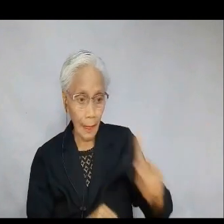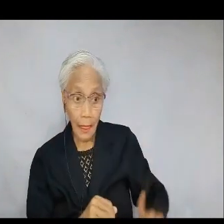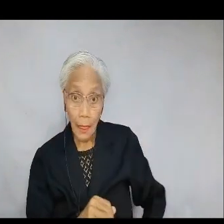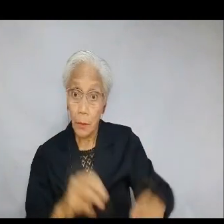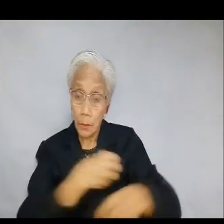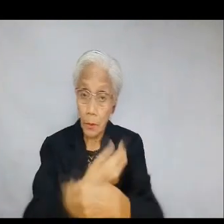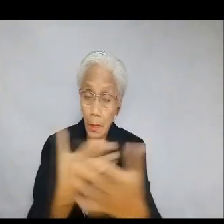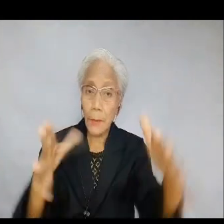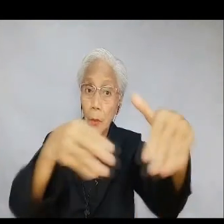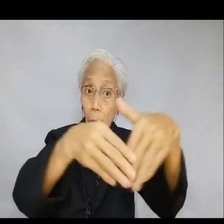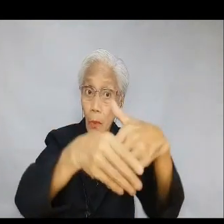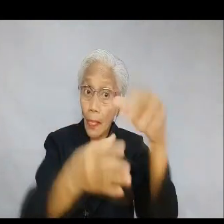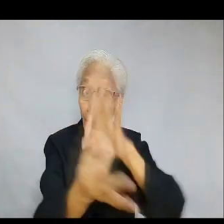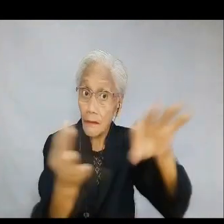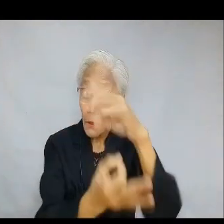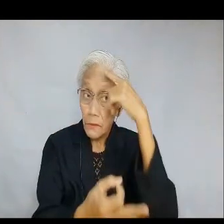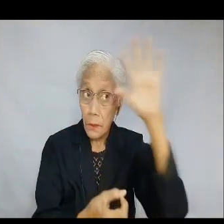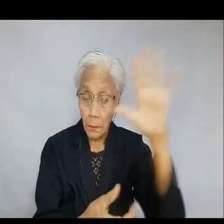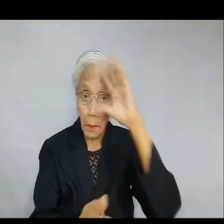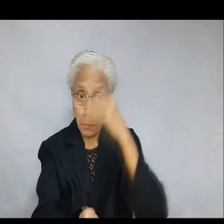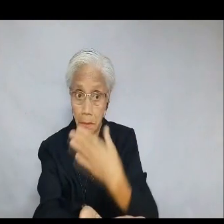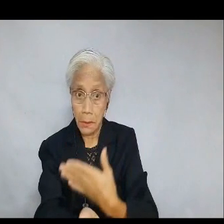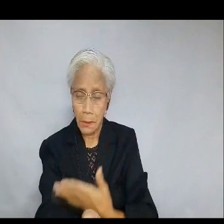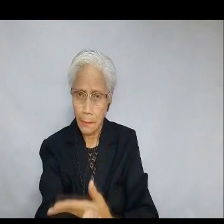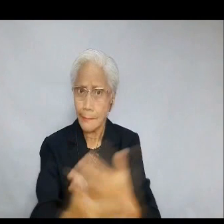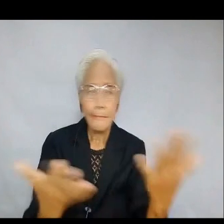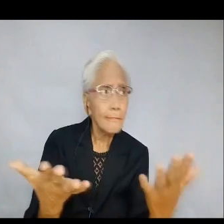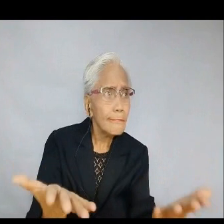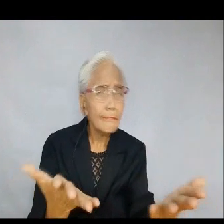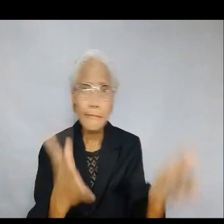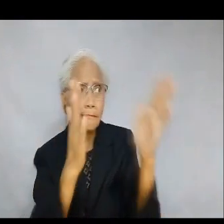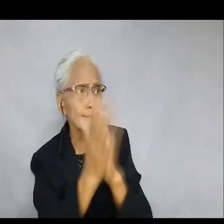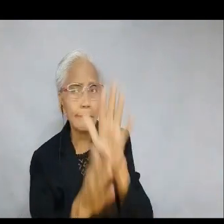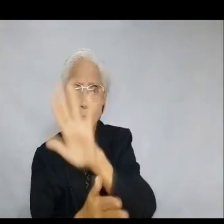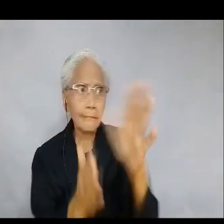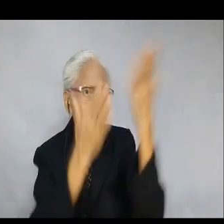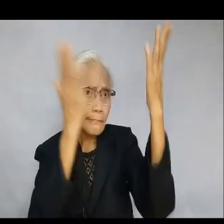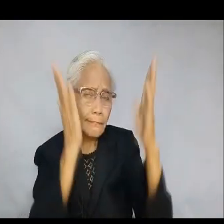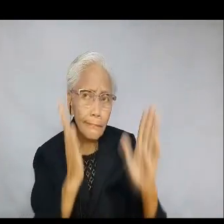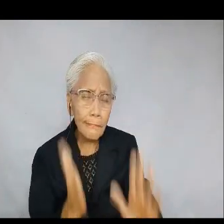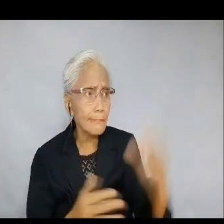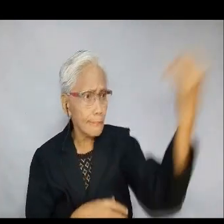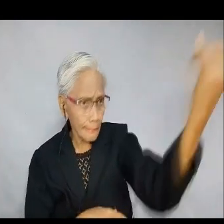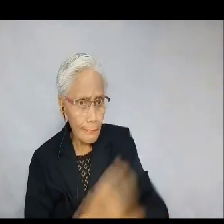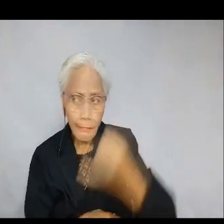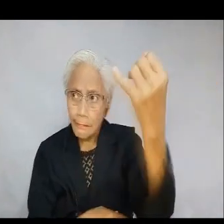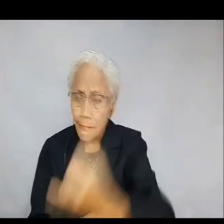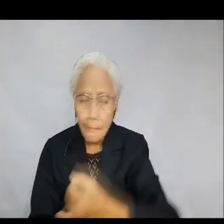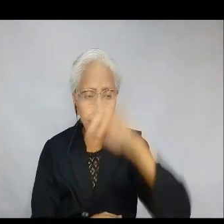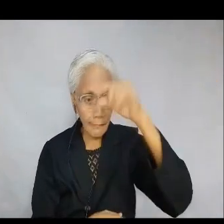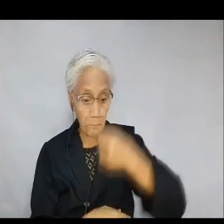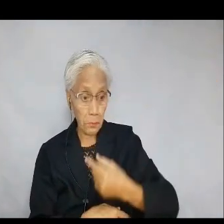gave a wedding feast for his son. He dispatched his servants to summon the invited guests to the feast,